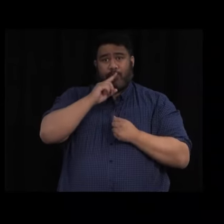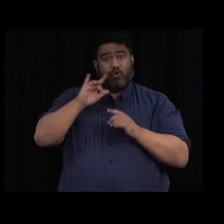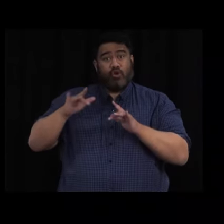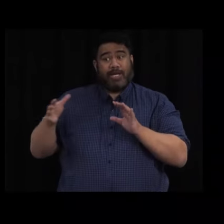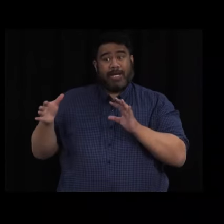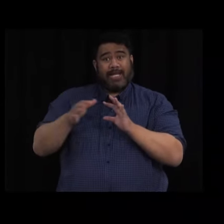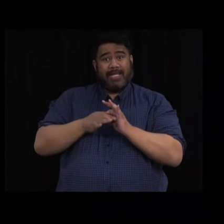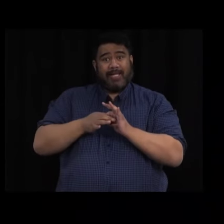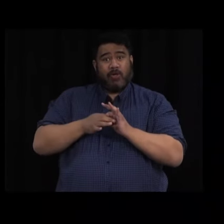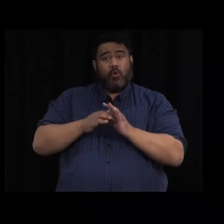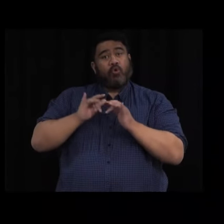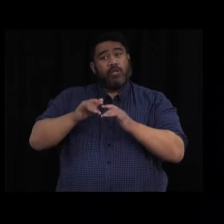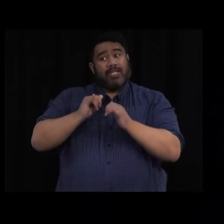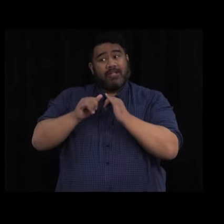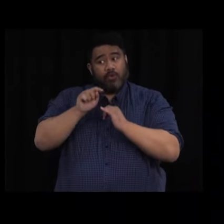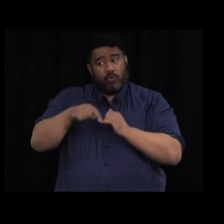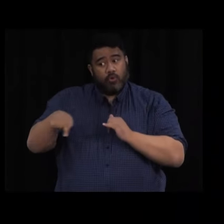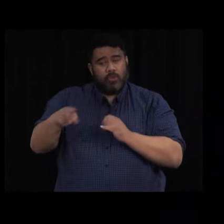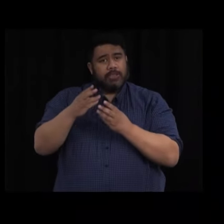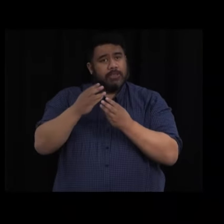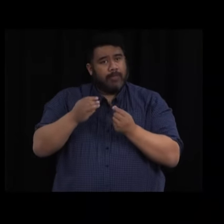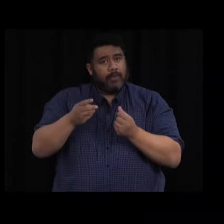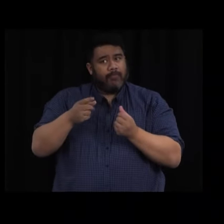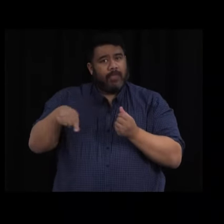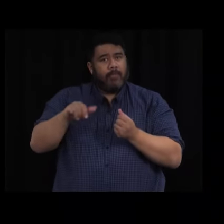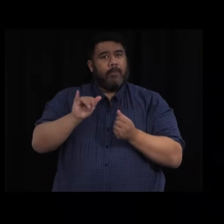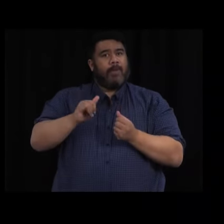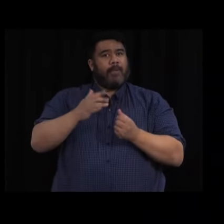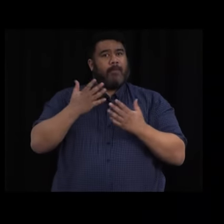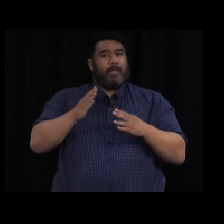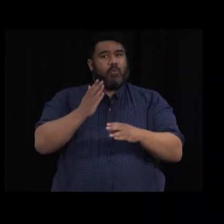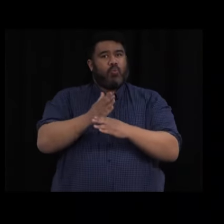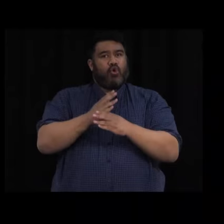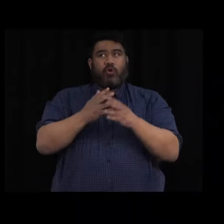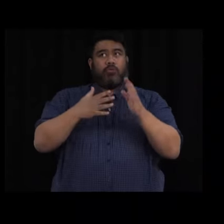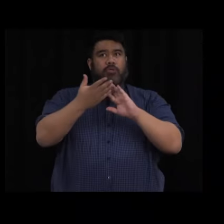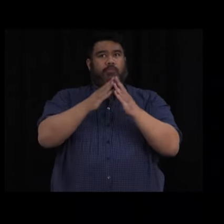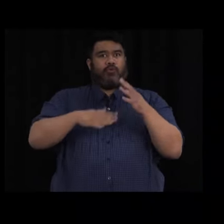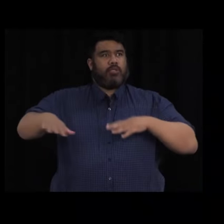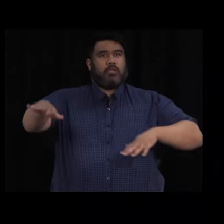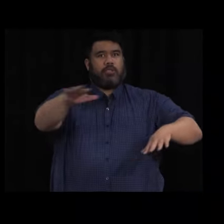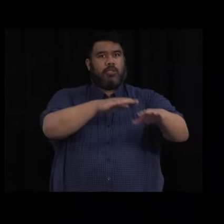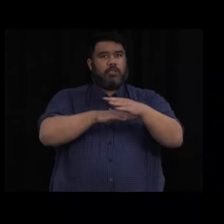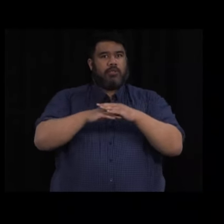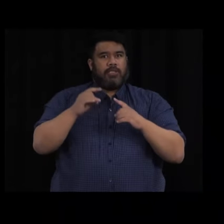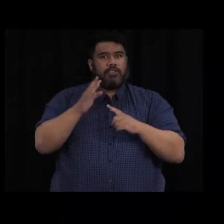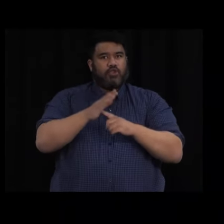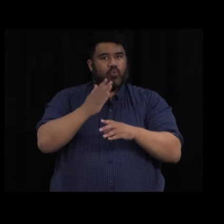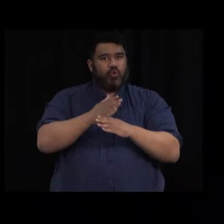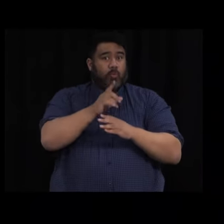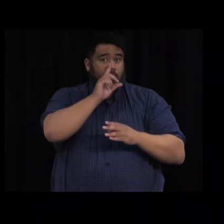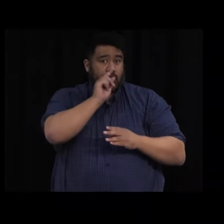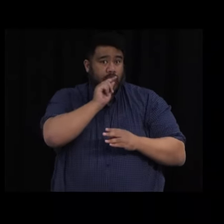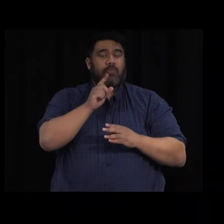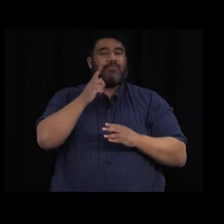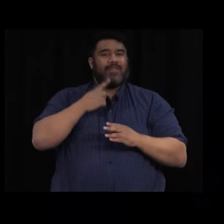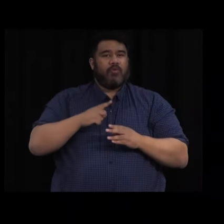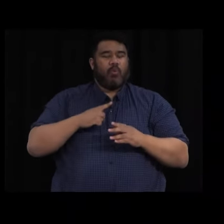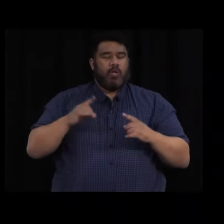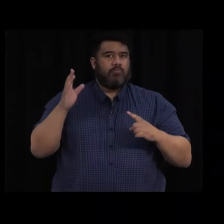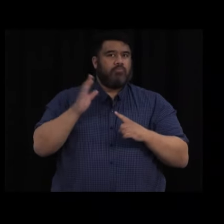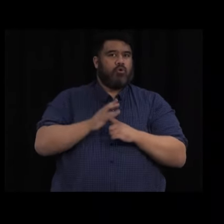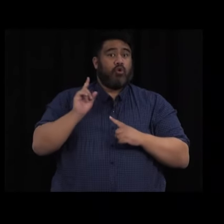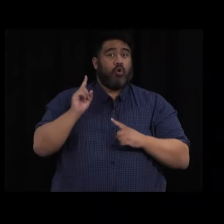yet interviewed or are being interviewed during their infectious periods. This emphasises the importance of everyone in Auckland